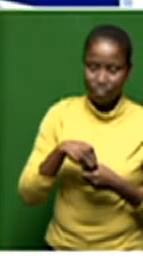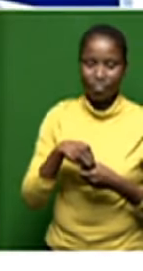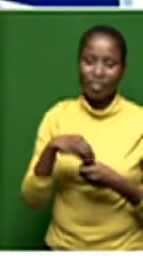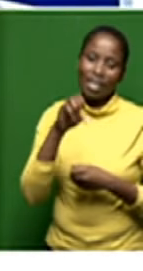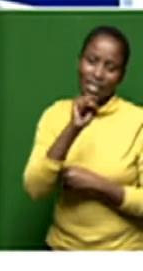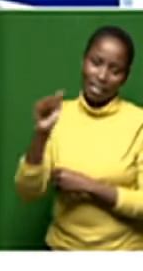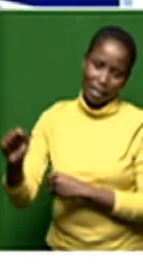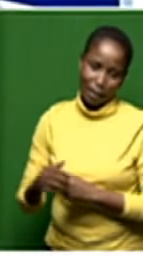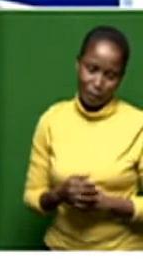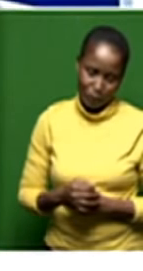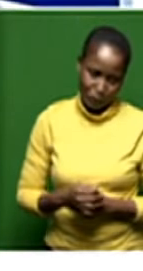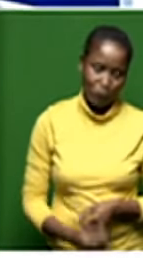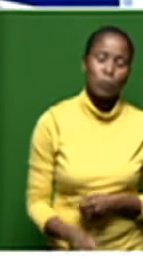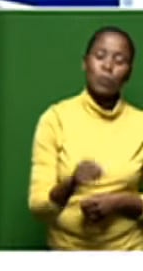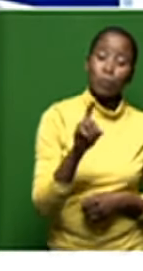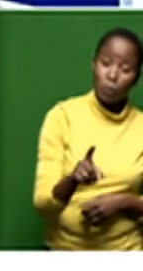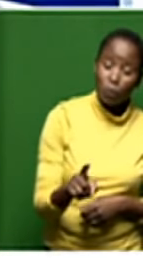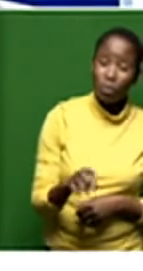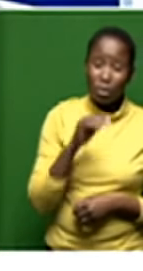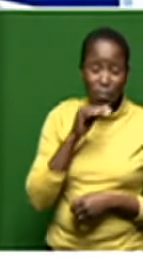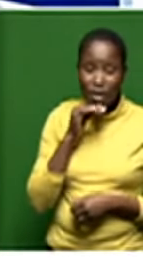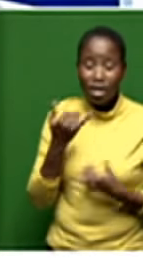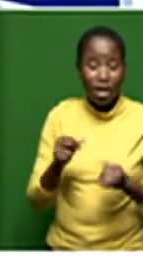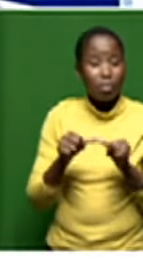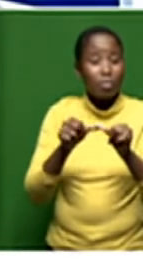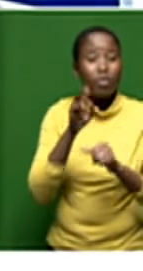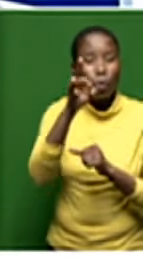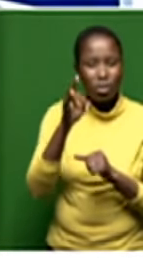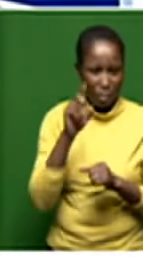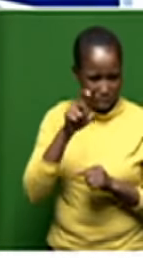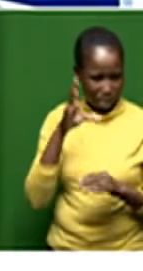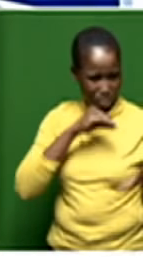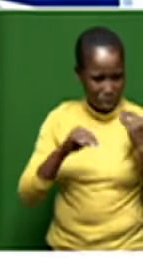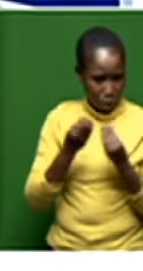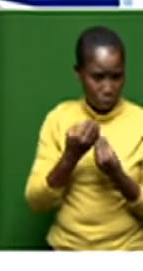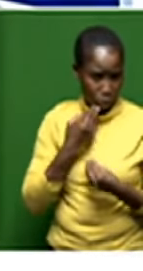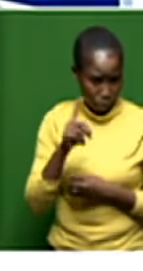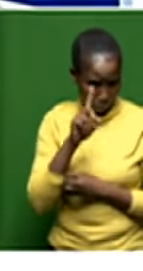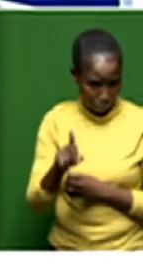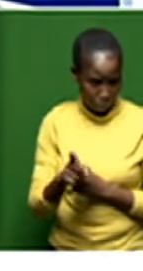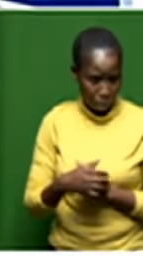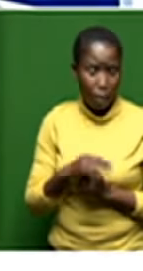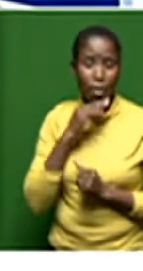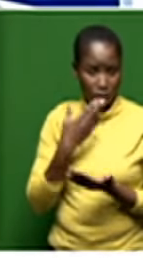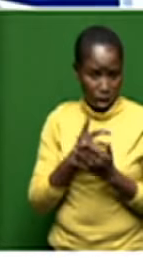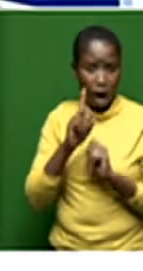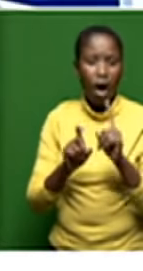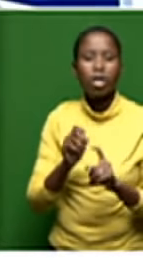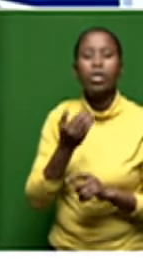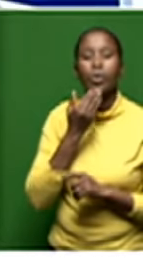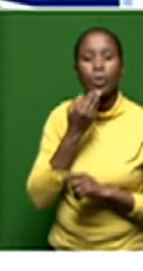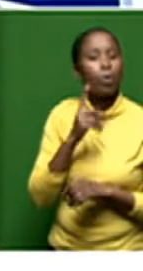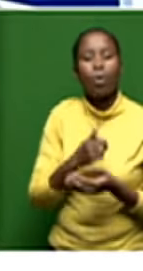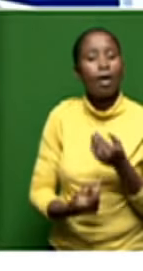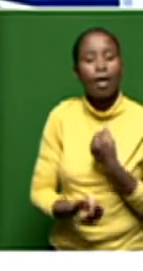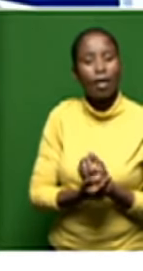so in terms of how it's going to move forward uh who should we speak to at what point should we ask about that in terms of what's going to